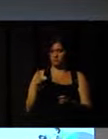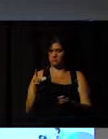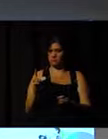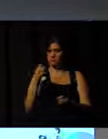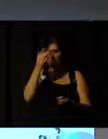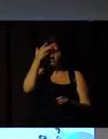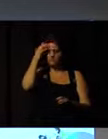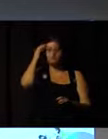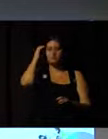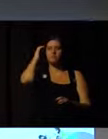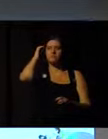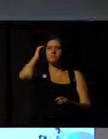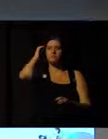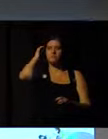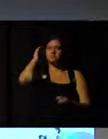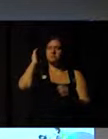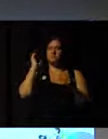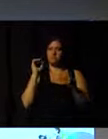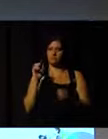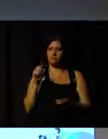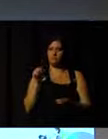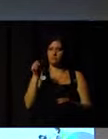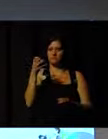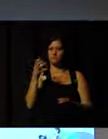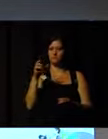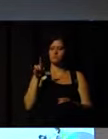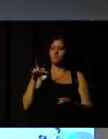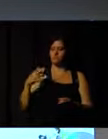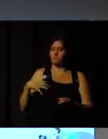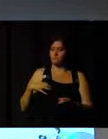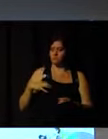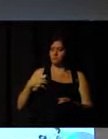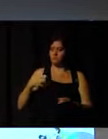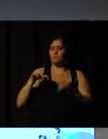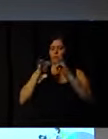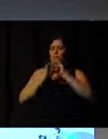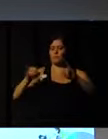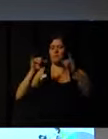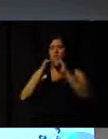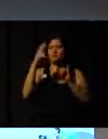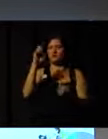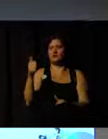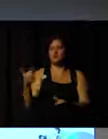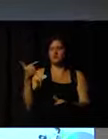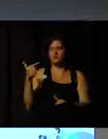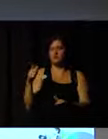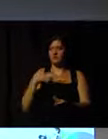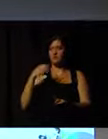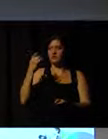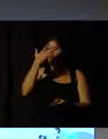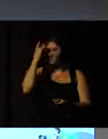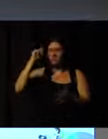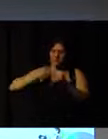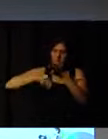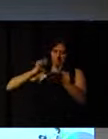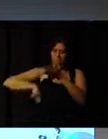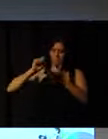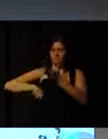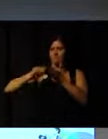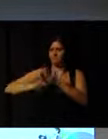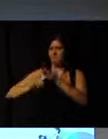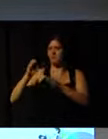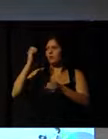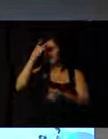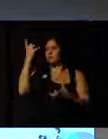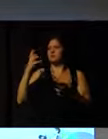to be a volunteer at 2012, it was oversubscribed by 100, 100 times. So there was a lot of people who